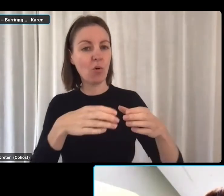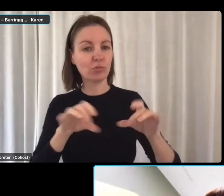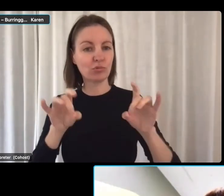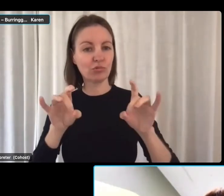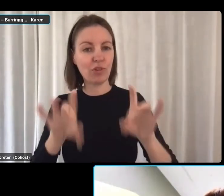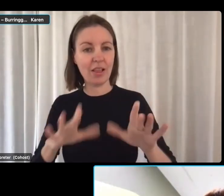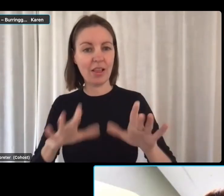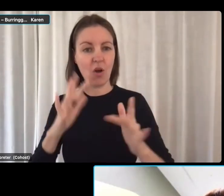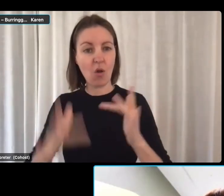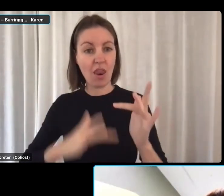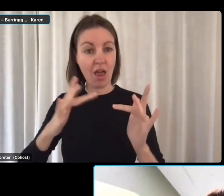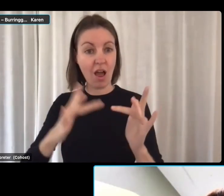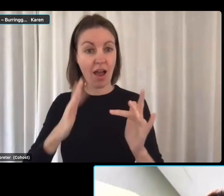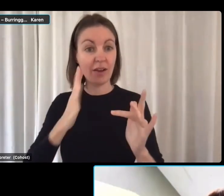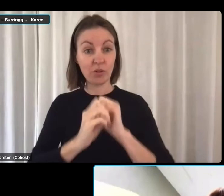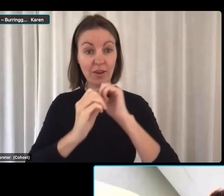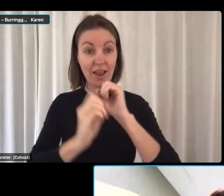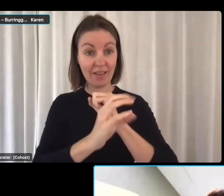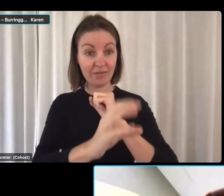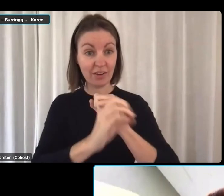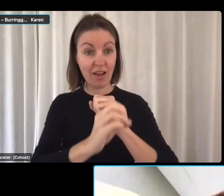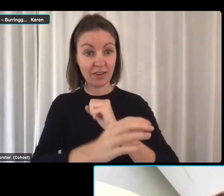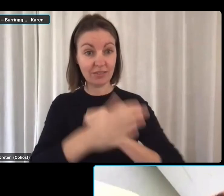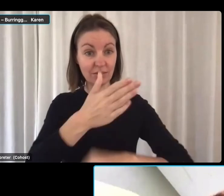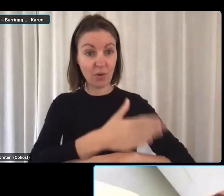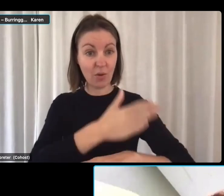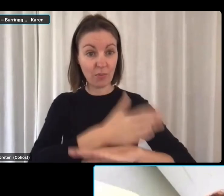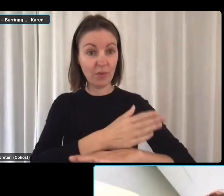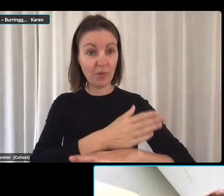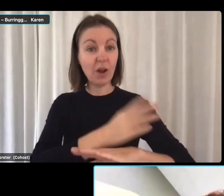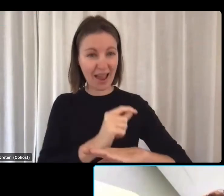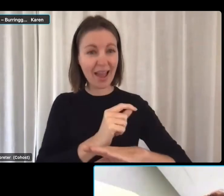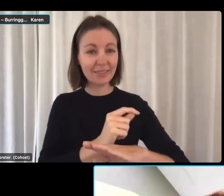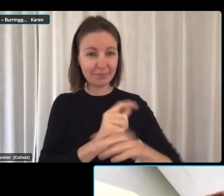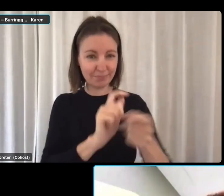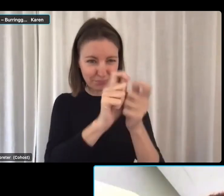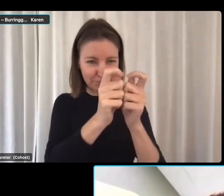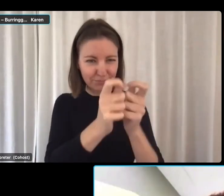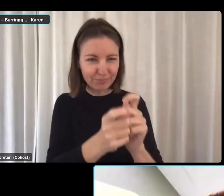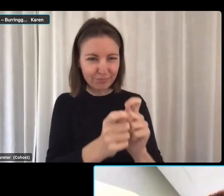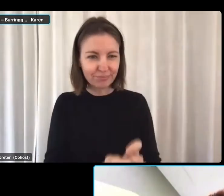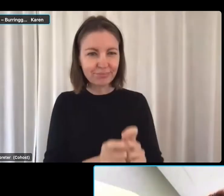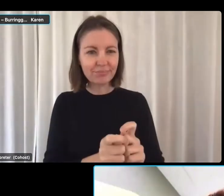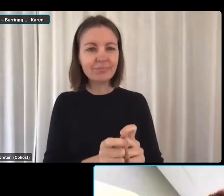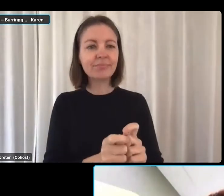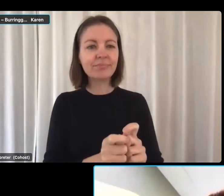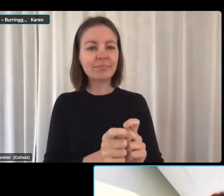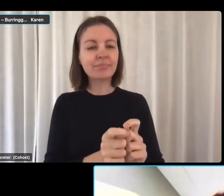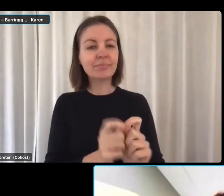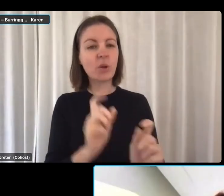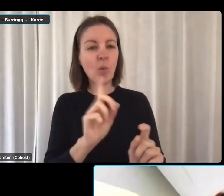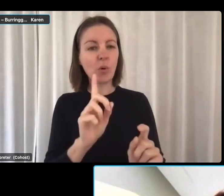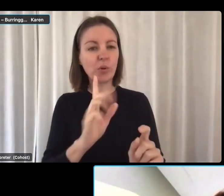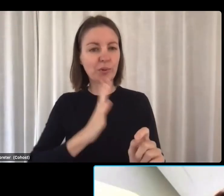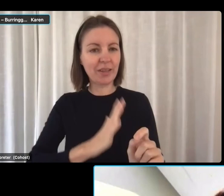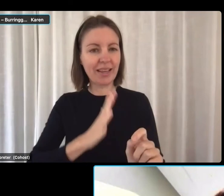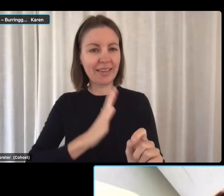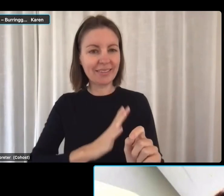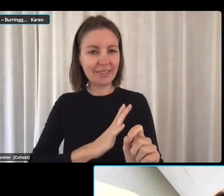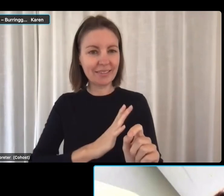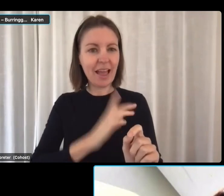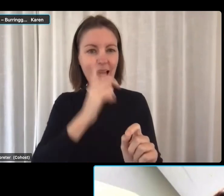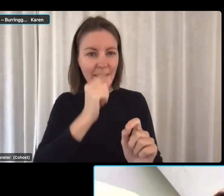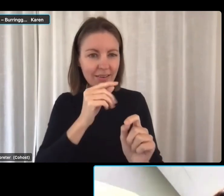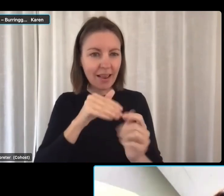and advertising your positions there is you can really tailor your requirements. And that can sort of sort through candidates,